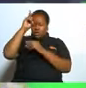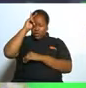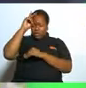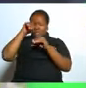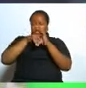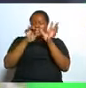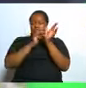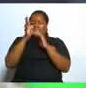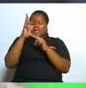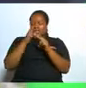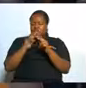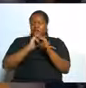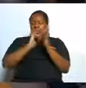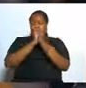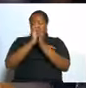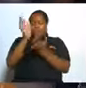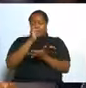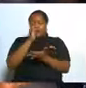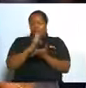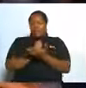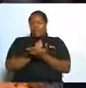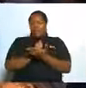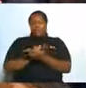Jesus name we pray amen